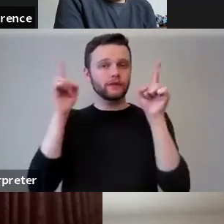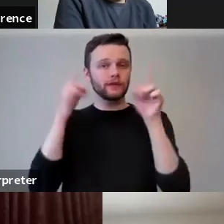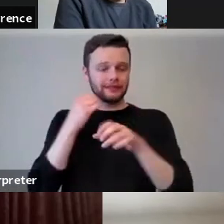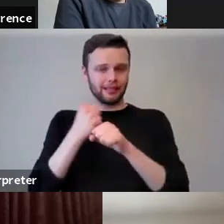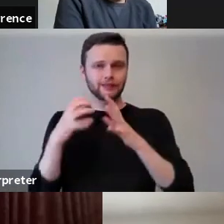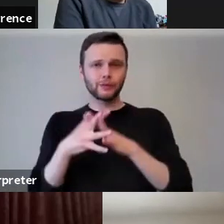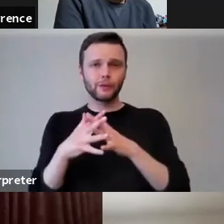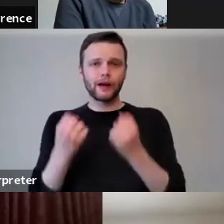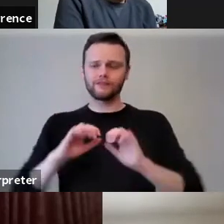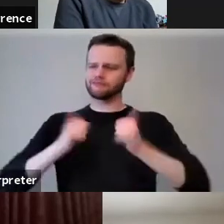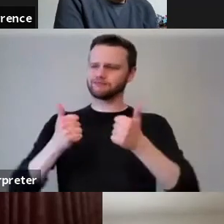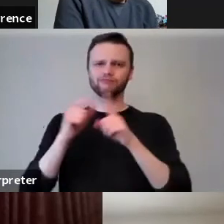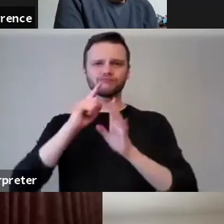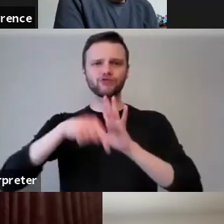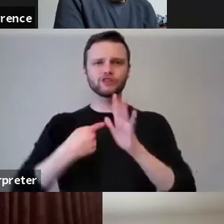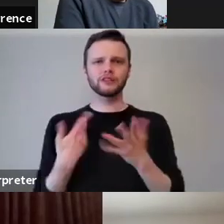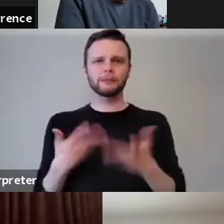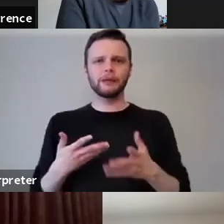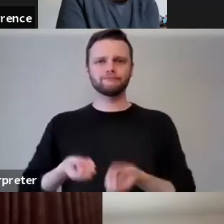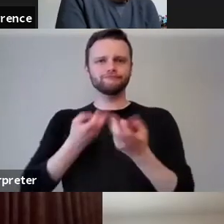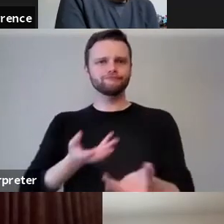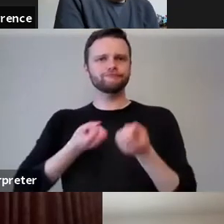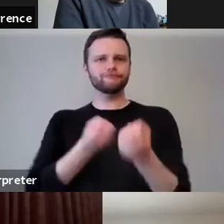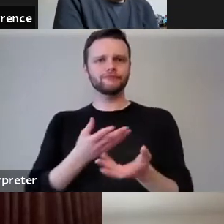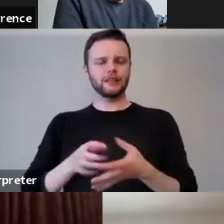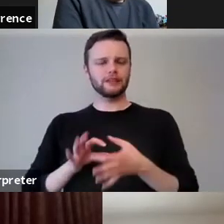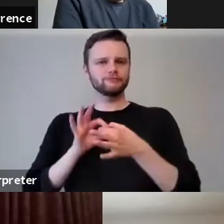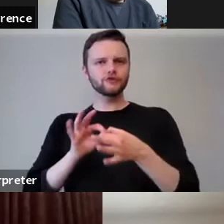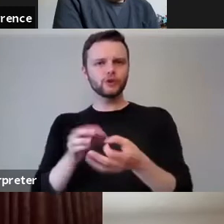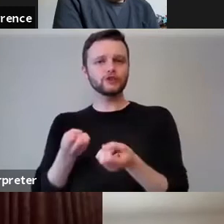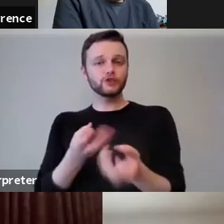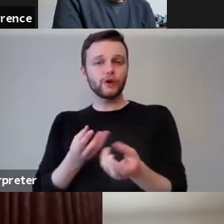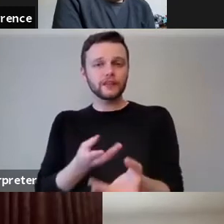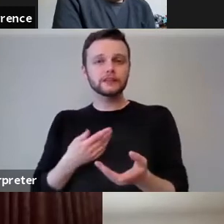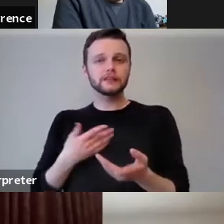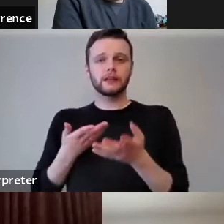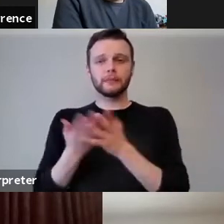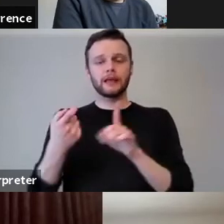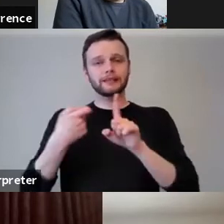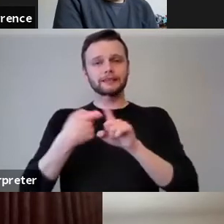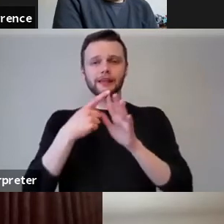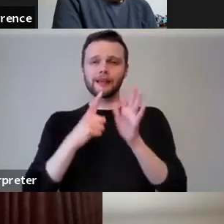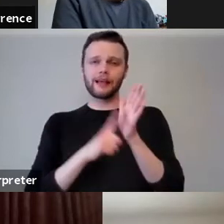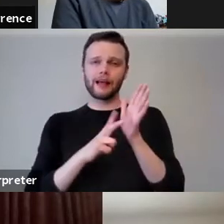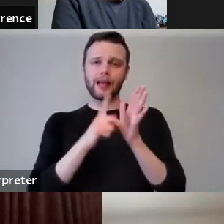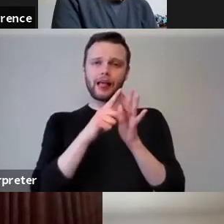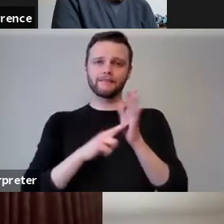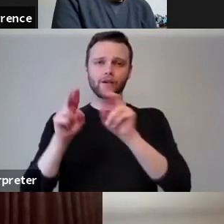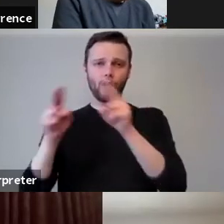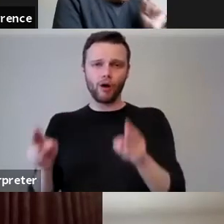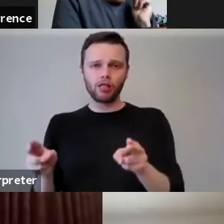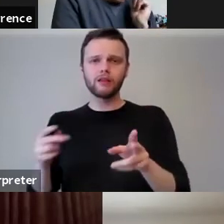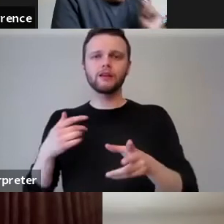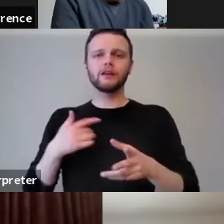projects where we actually have been delivering joint services based at the Kelvin Hall, for example, where the